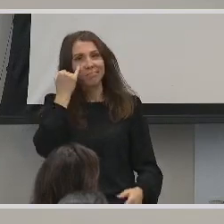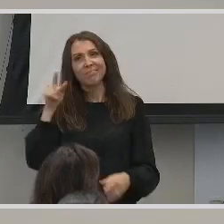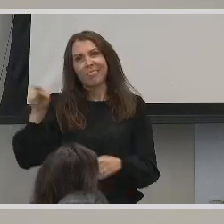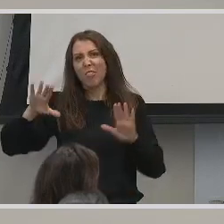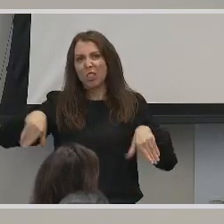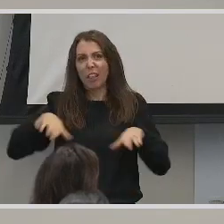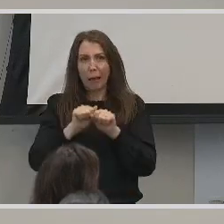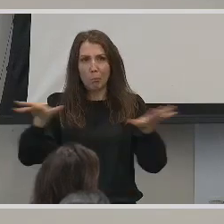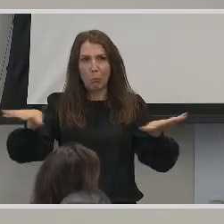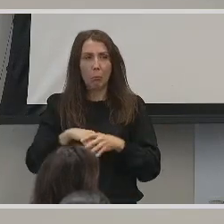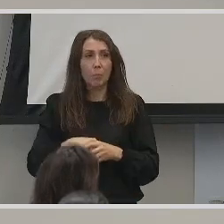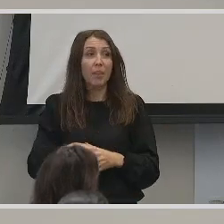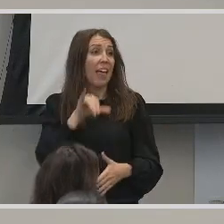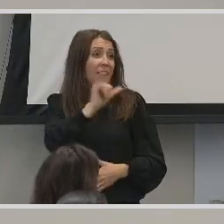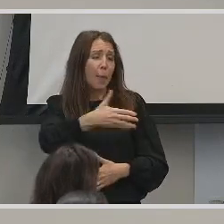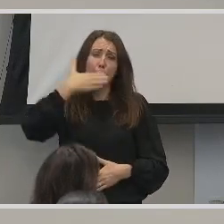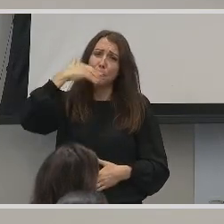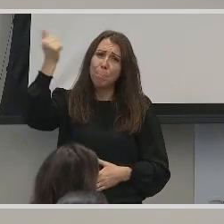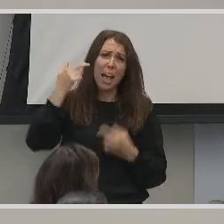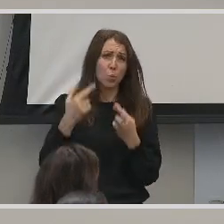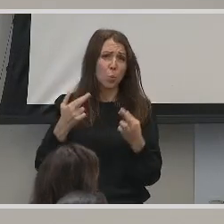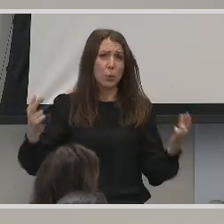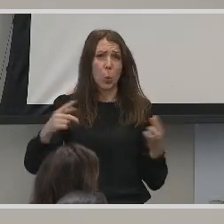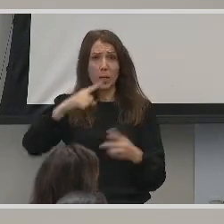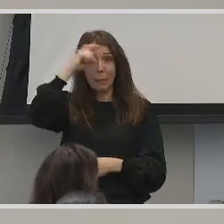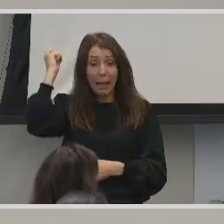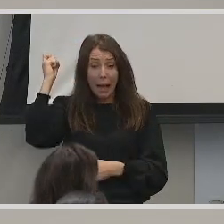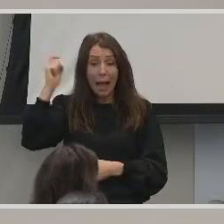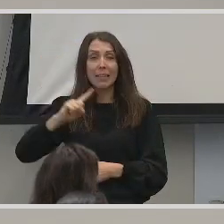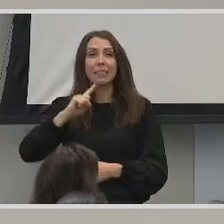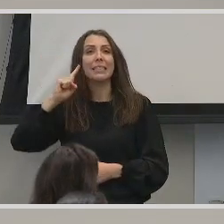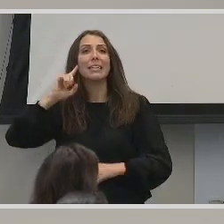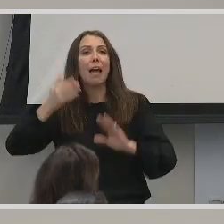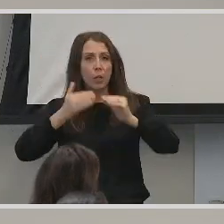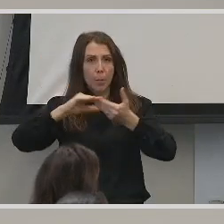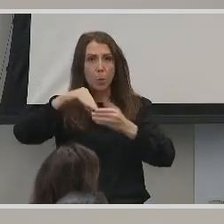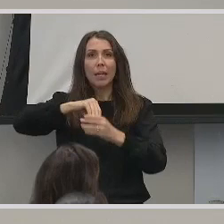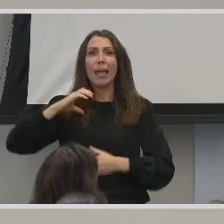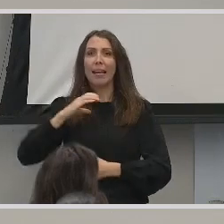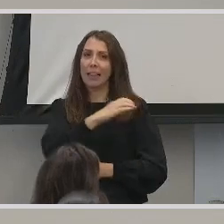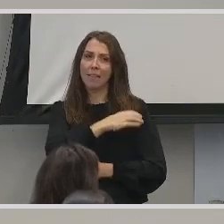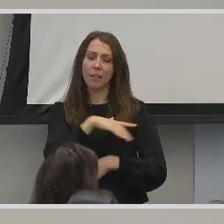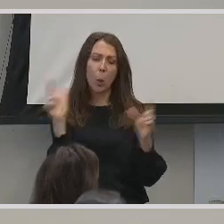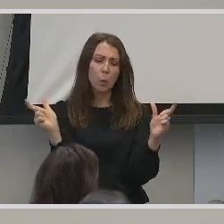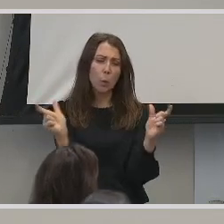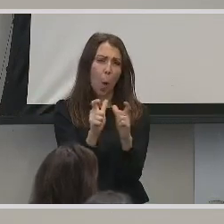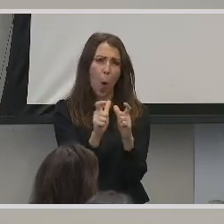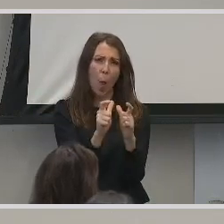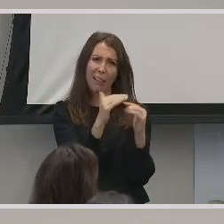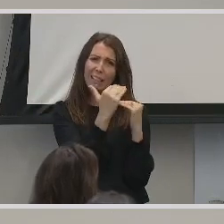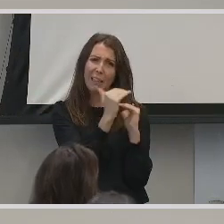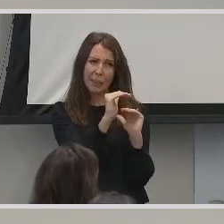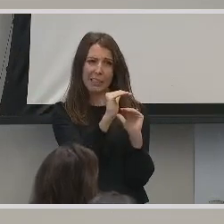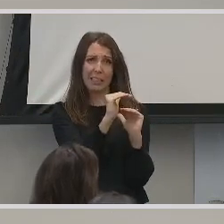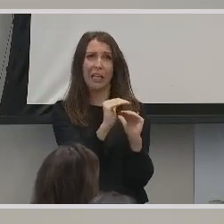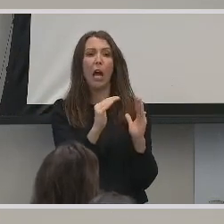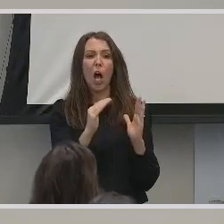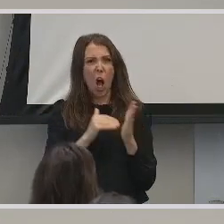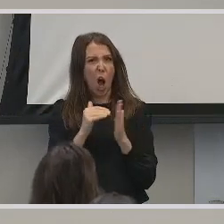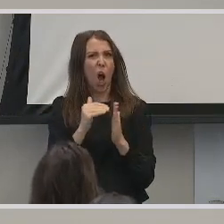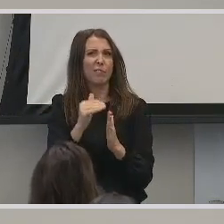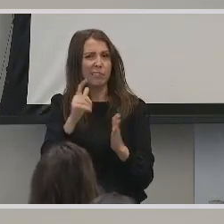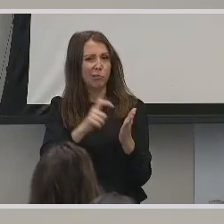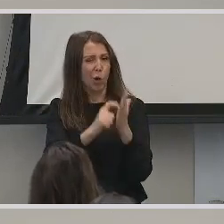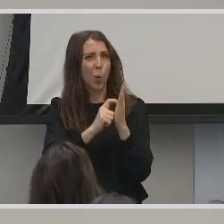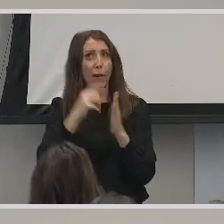So that's really the best resource because the deaf community in Cleveland is so small. Often times people have to venture out